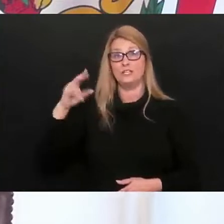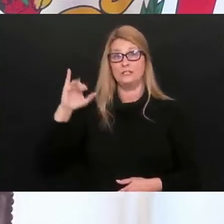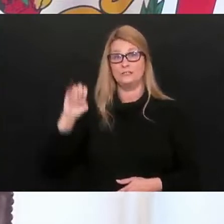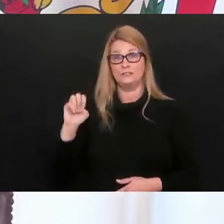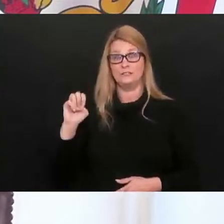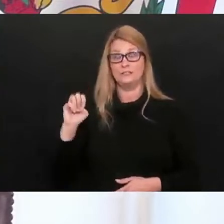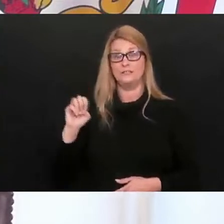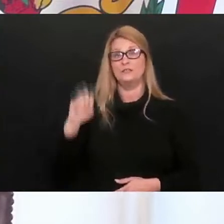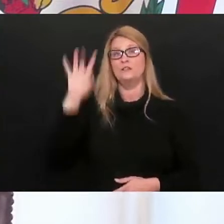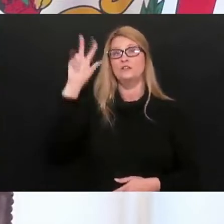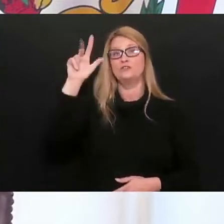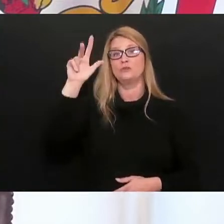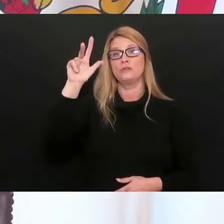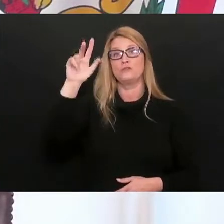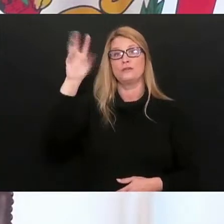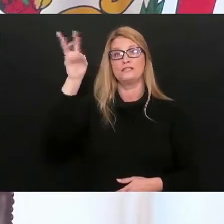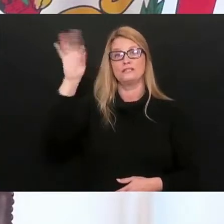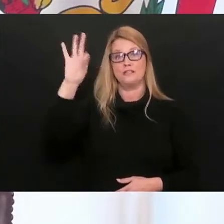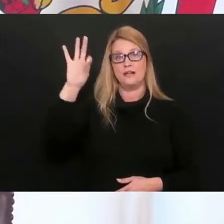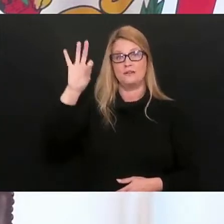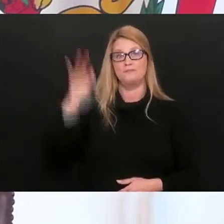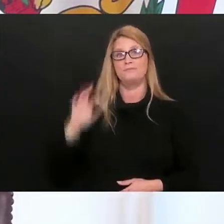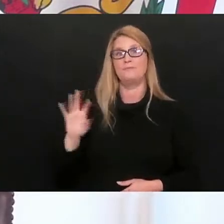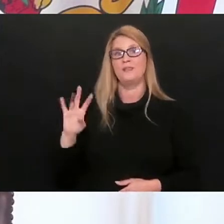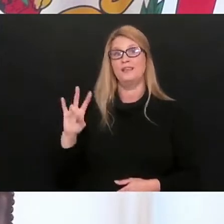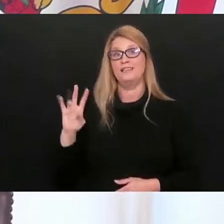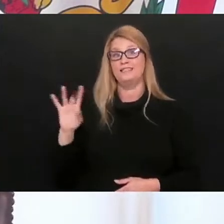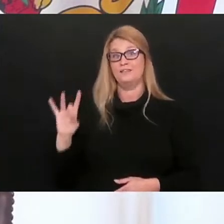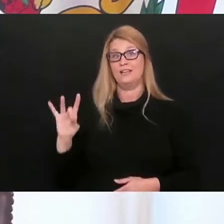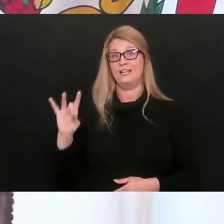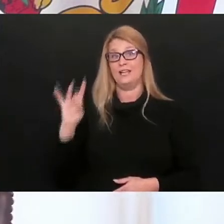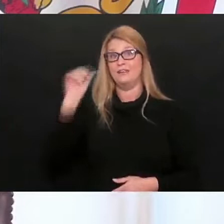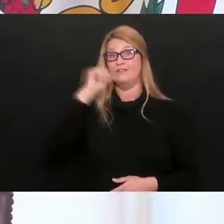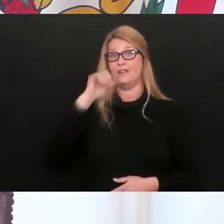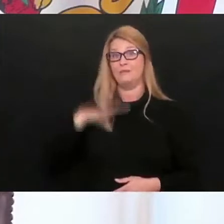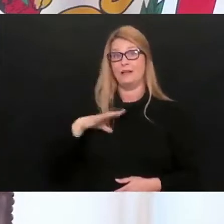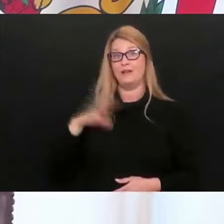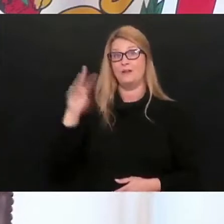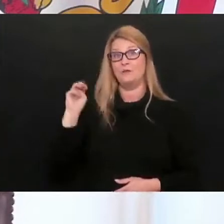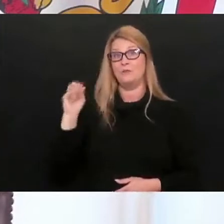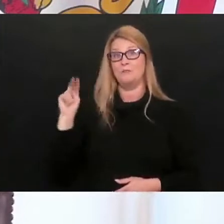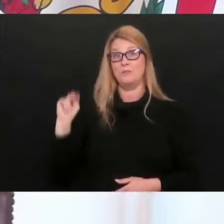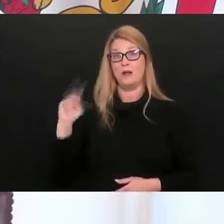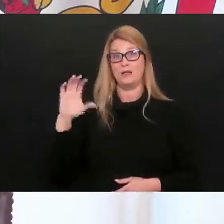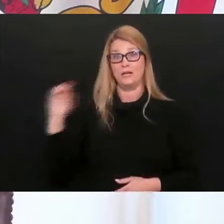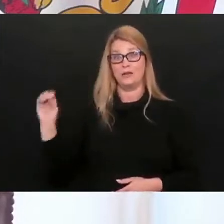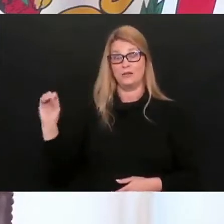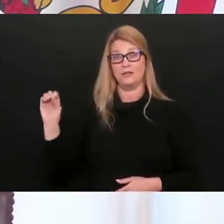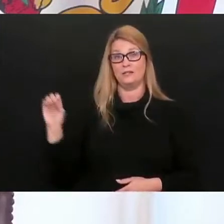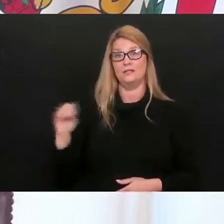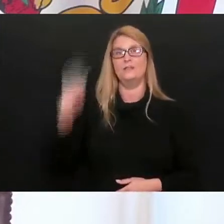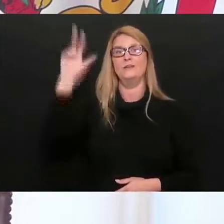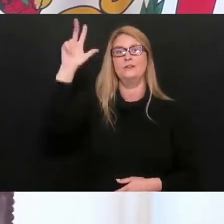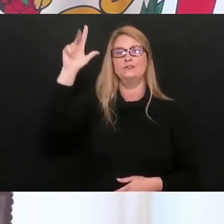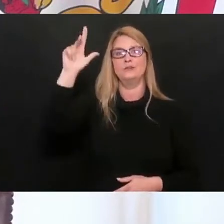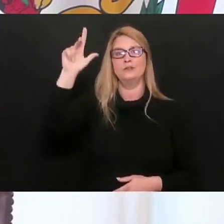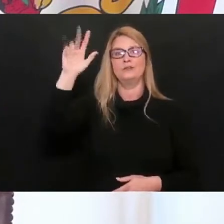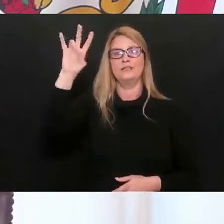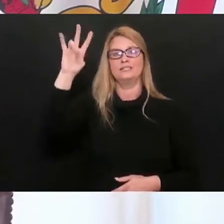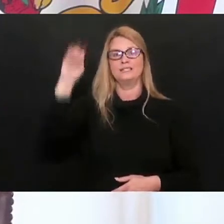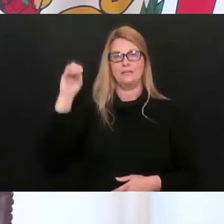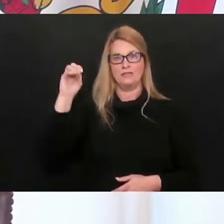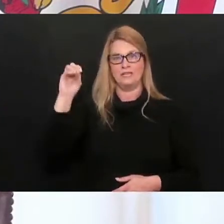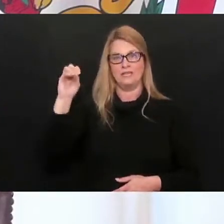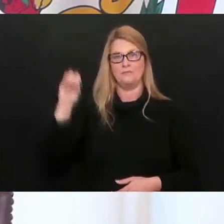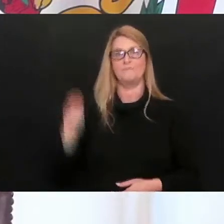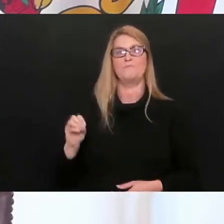Our 2,369th death, a 78-year-old female from Mongahalia County. Our 2,377th